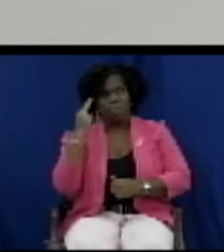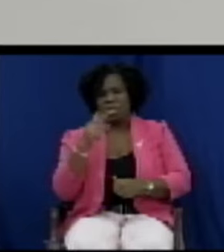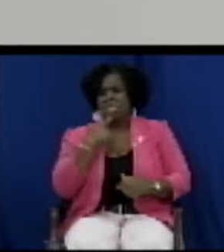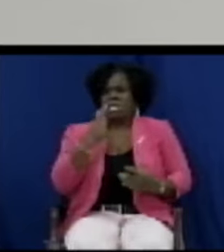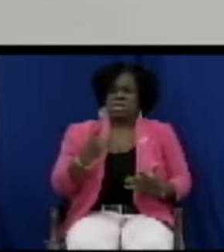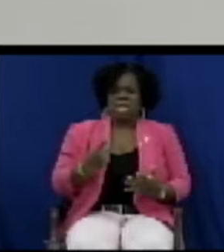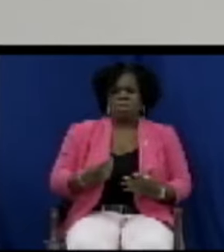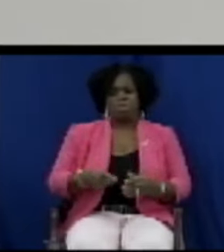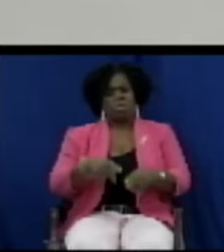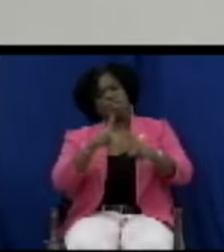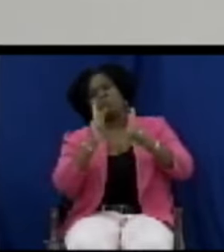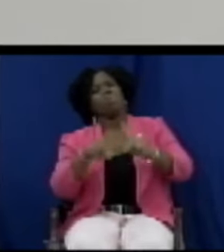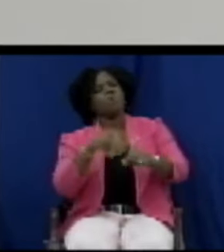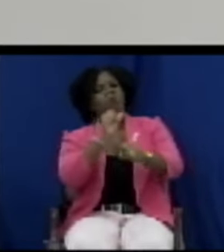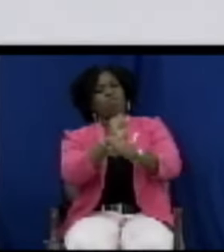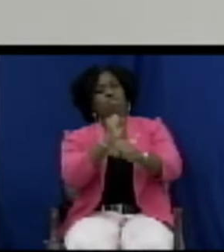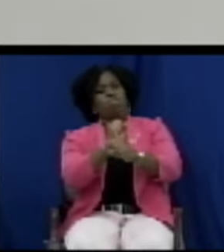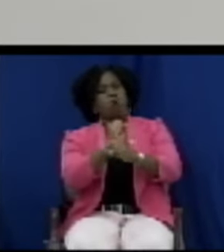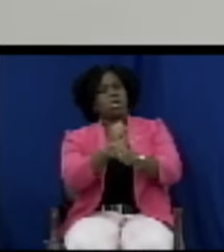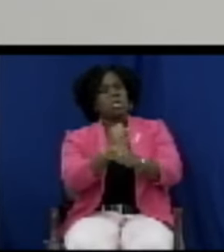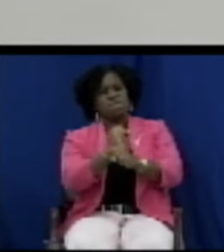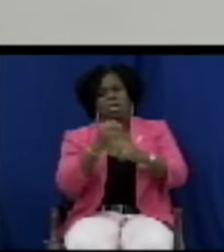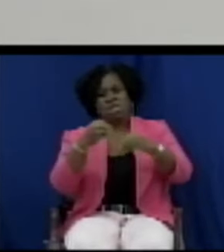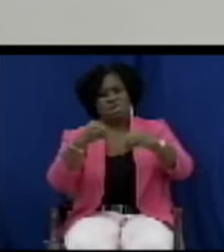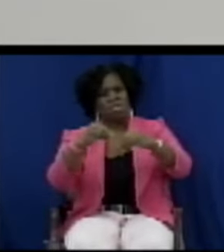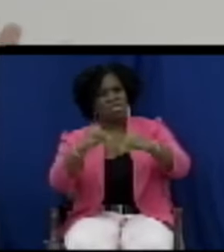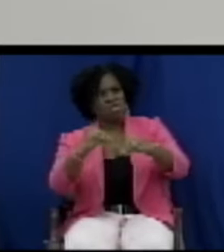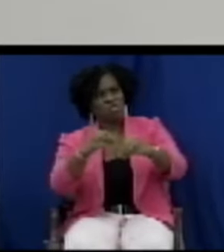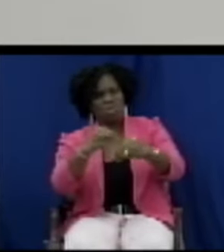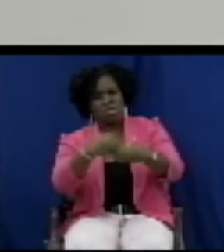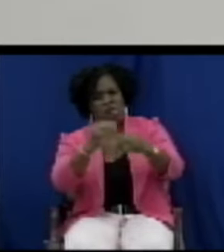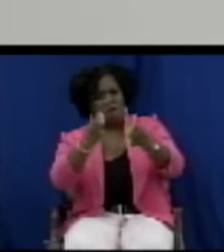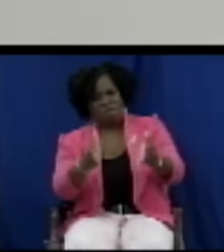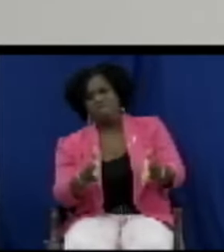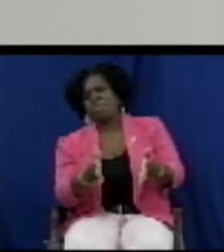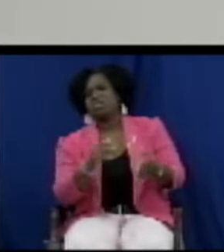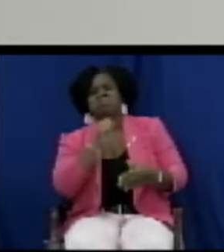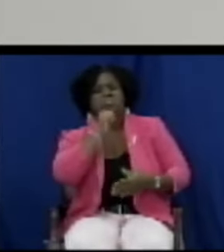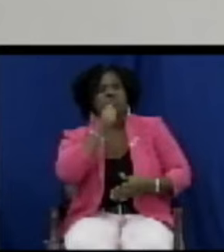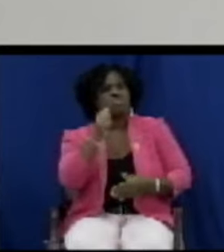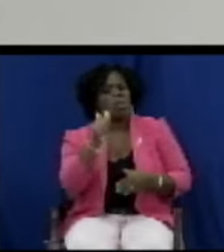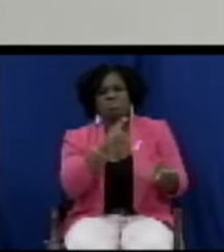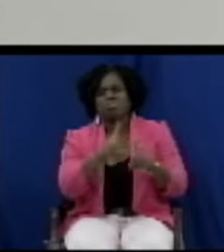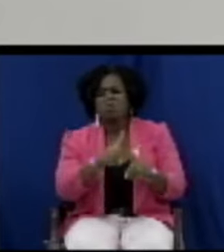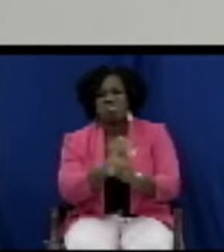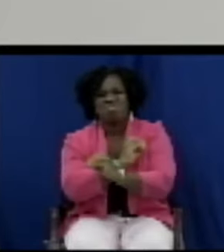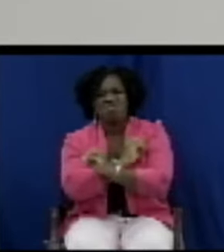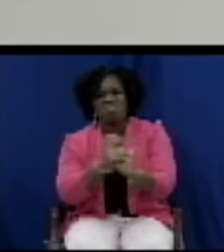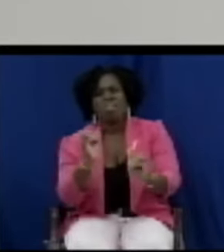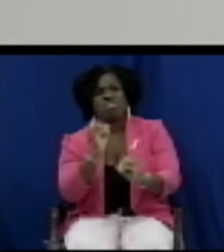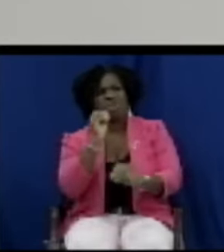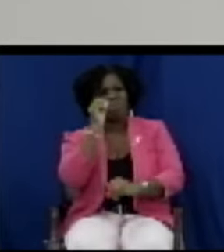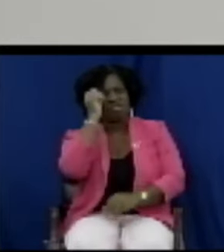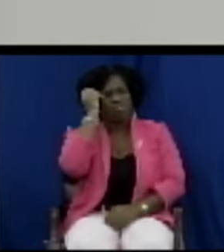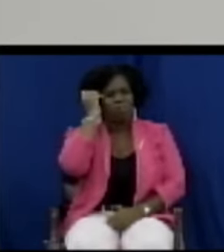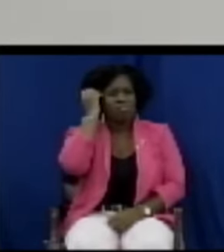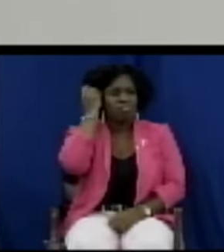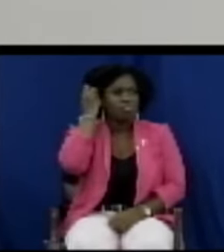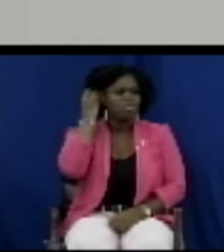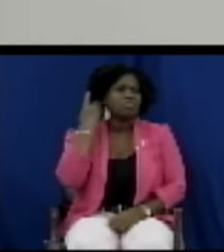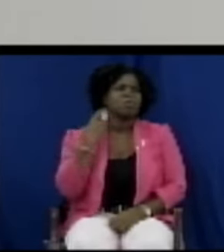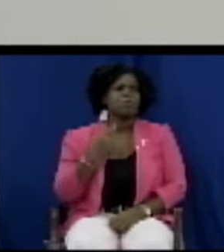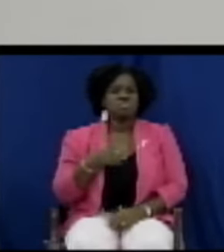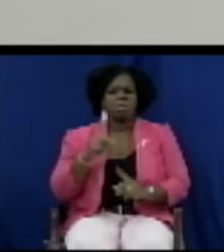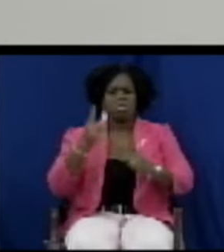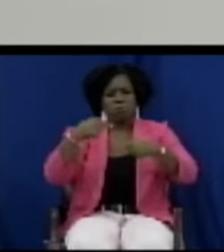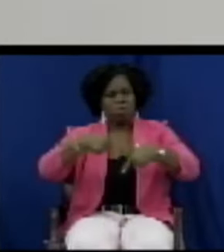anything and the persons in the supermarkets are not doing what the consumer affairs officers are telling them they